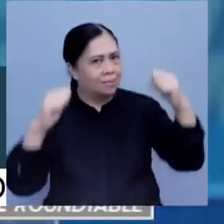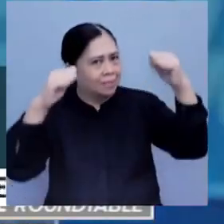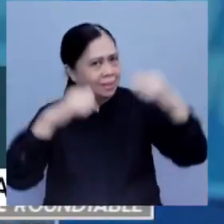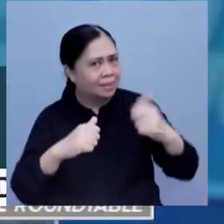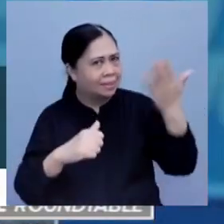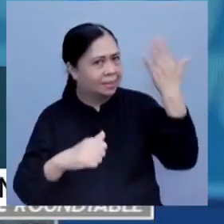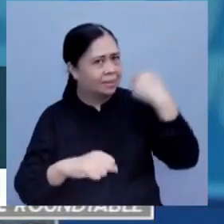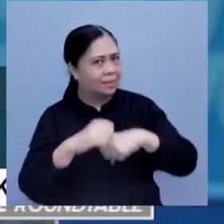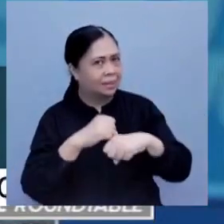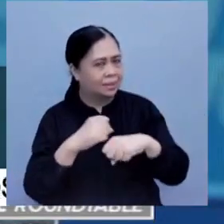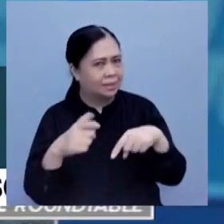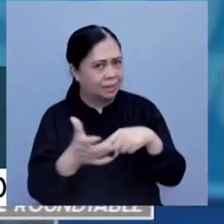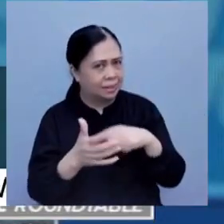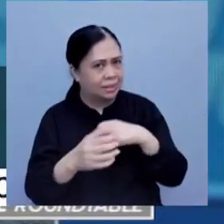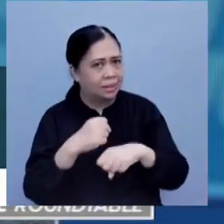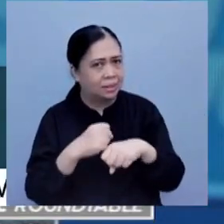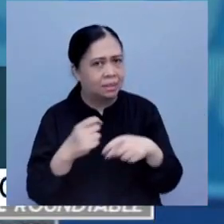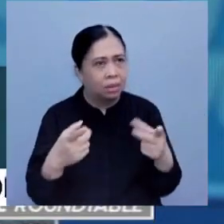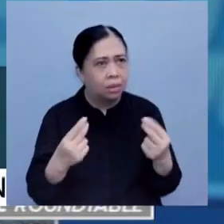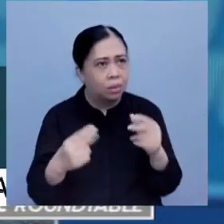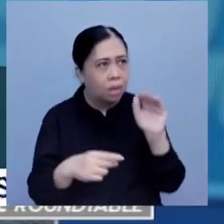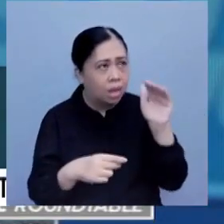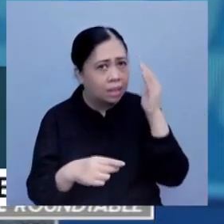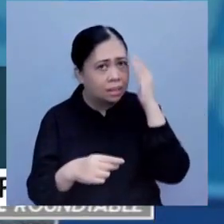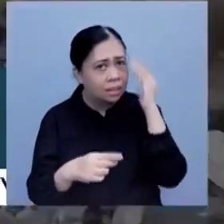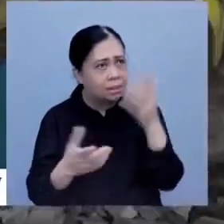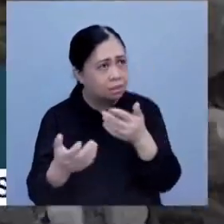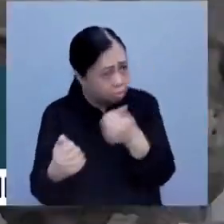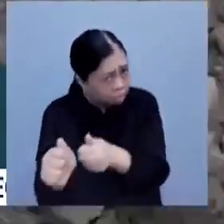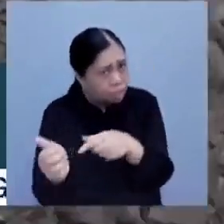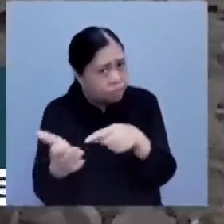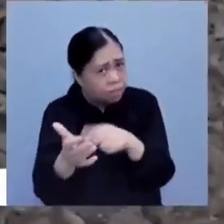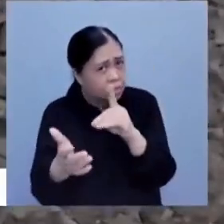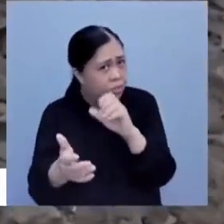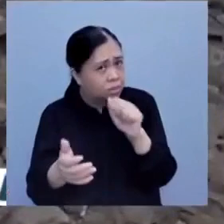this year. And now all we're doing is asking them to live up to that deal.